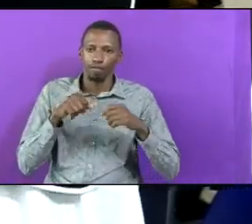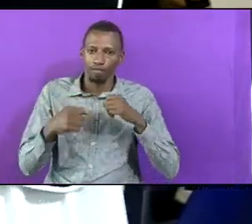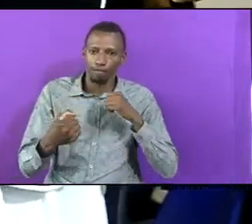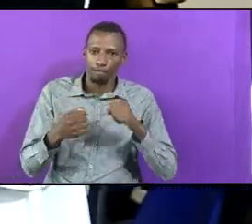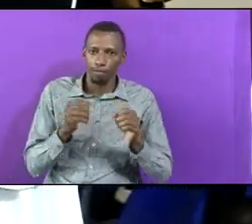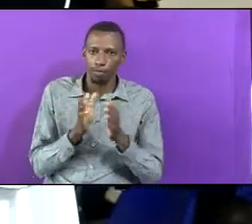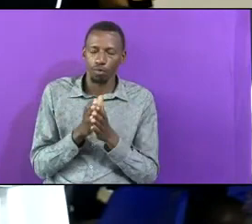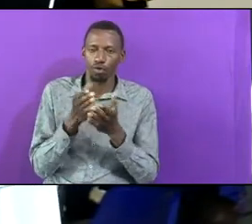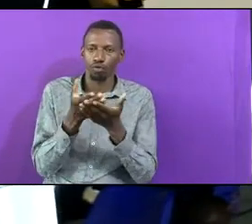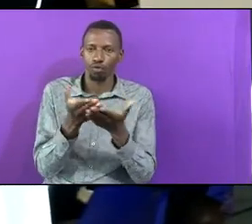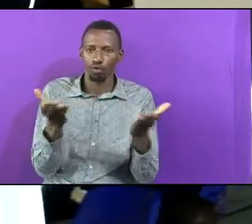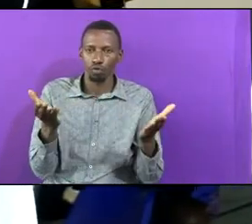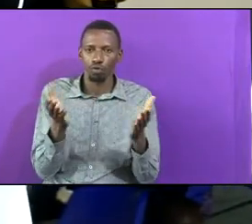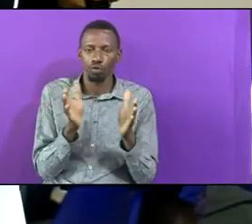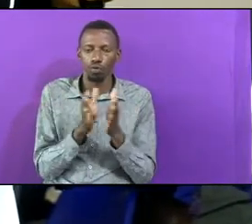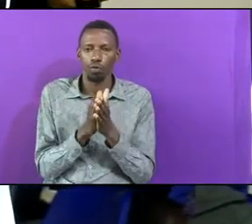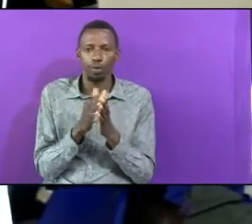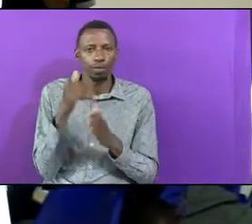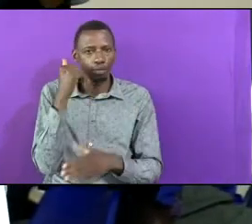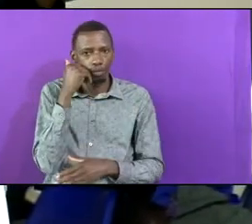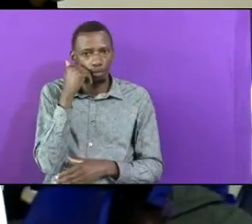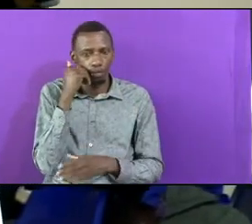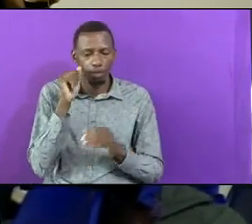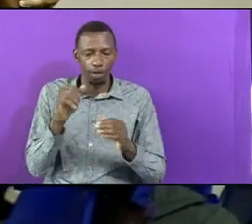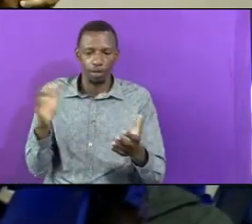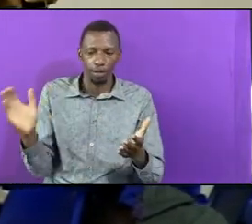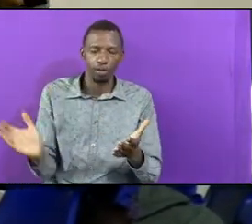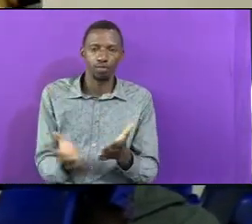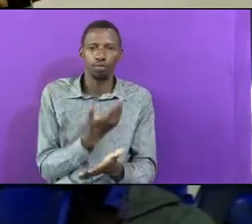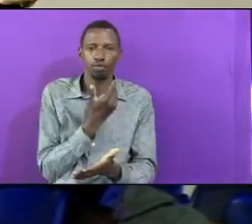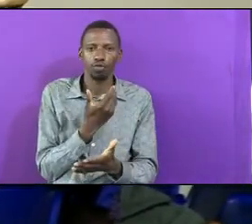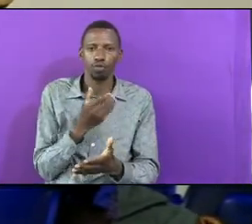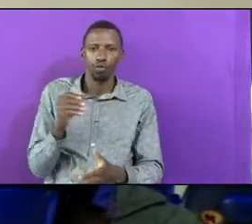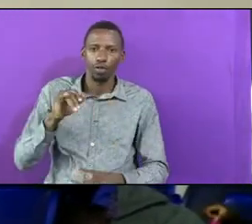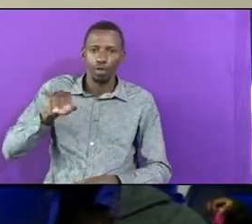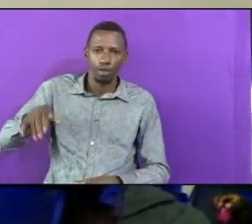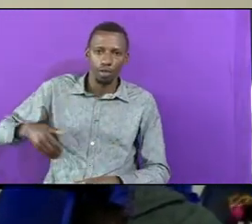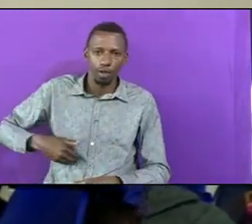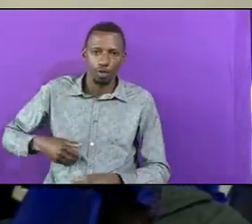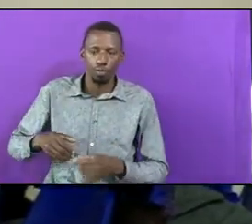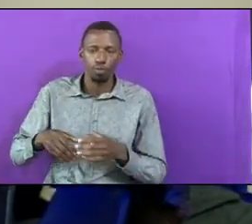With Diseases That He May Remove Jacobo Out Of You You Have Refused